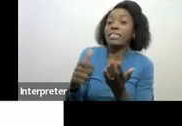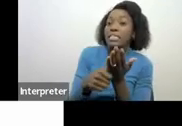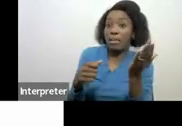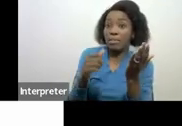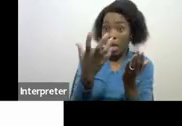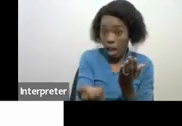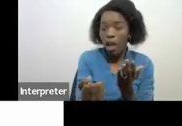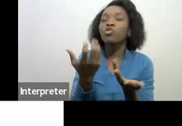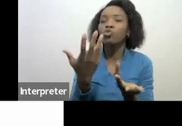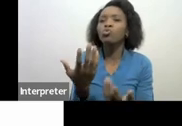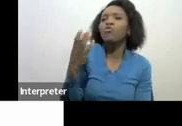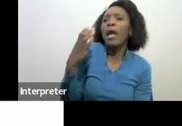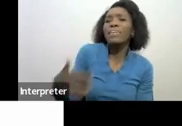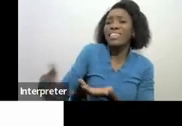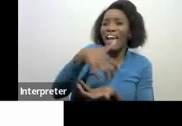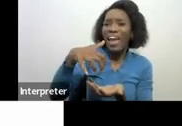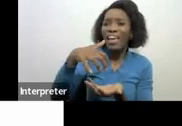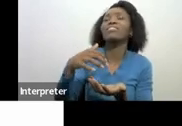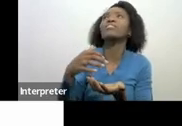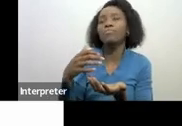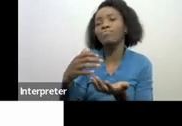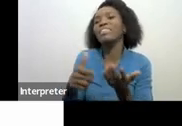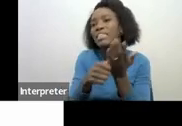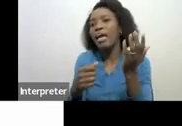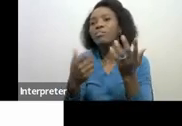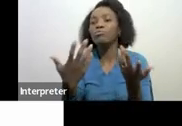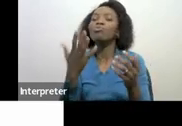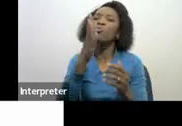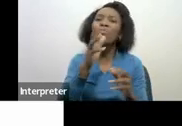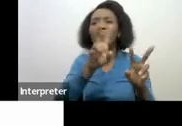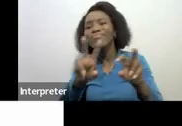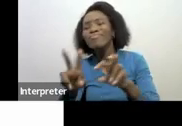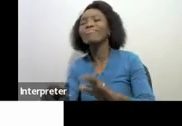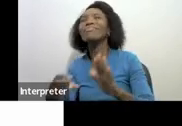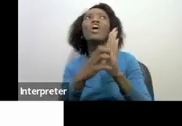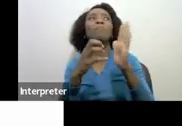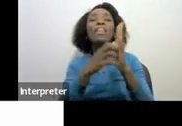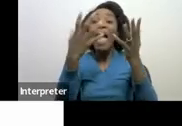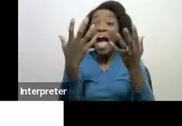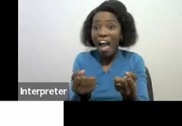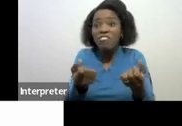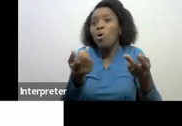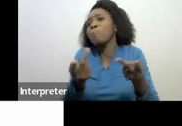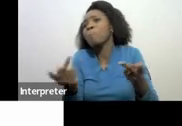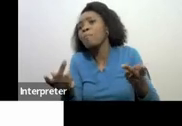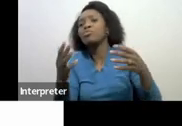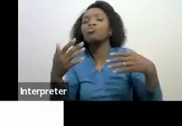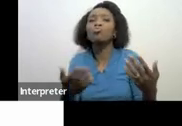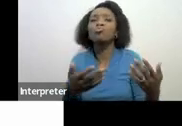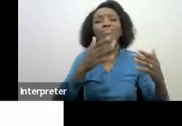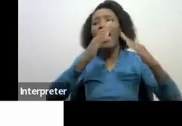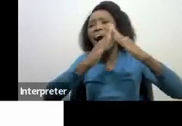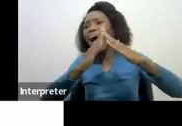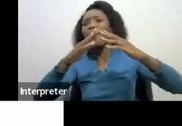on the capital gains tax you also look into for example where maybe you have your property or you have multiple properties